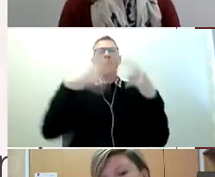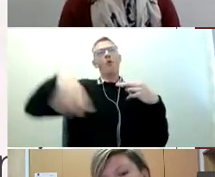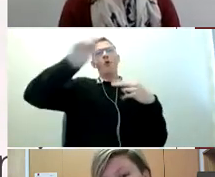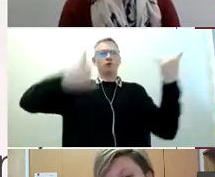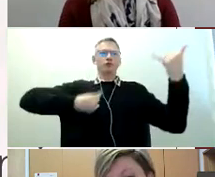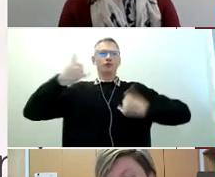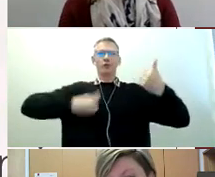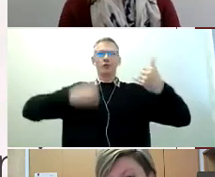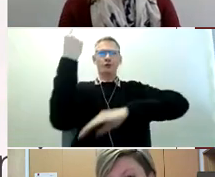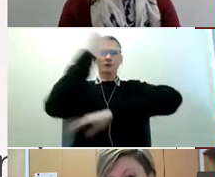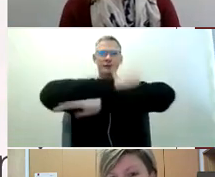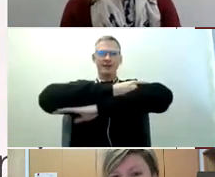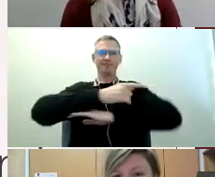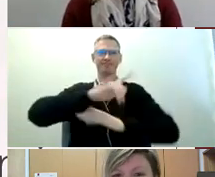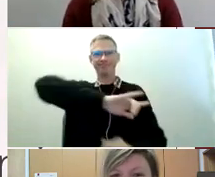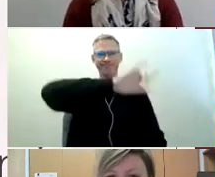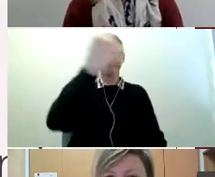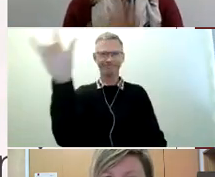bye everyone